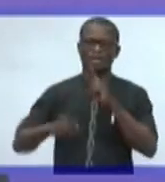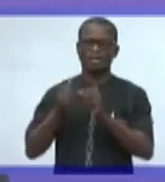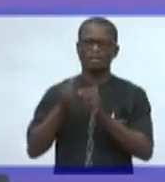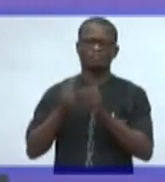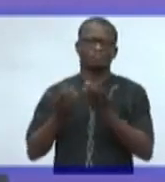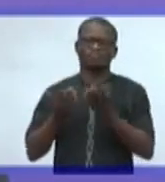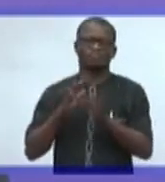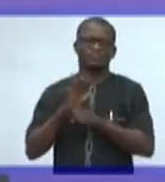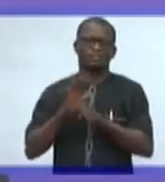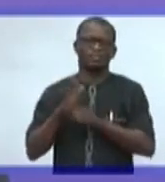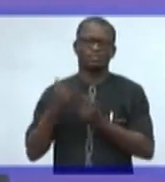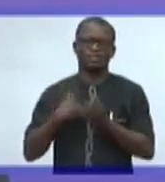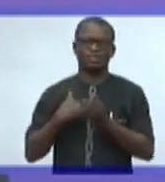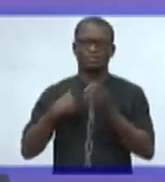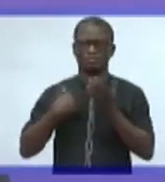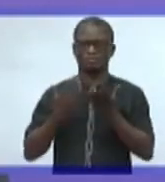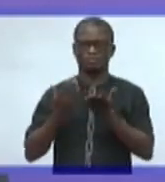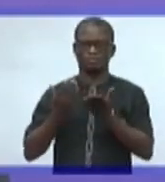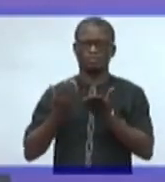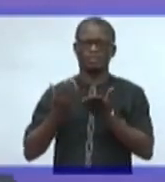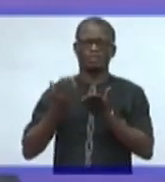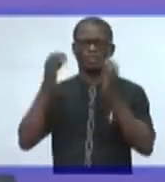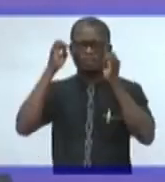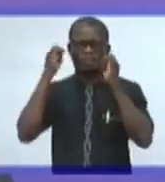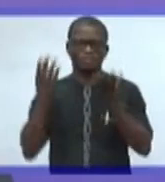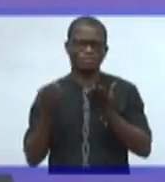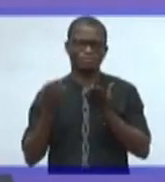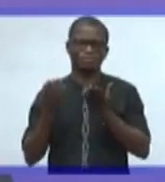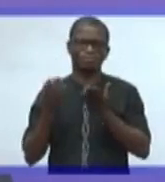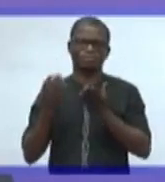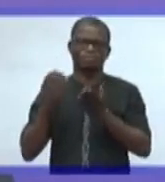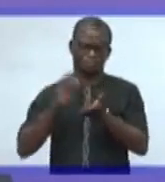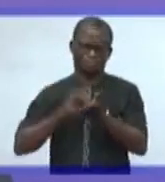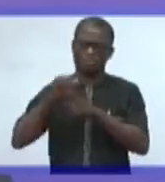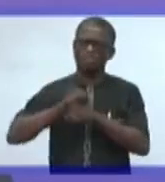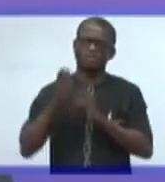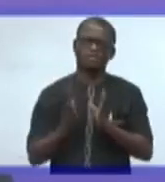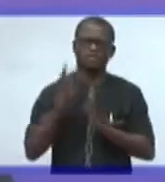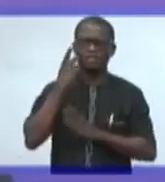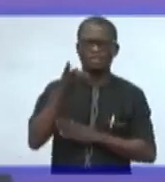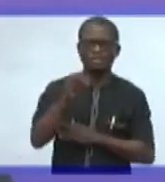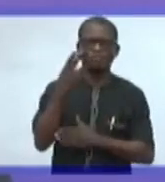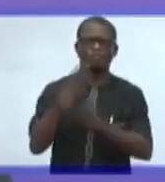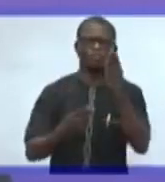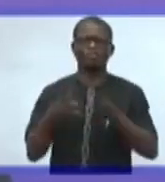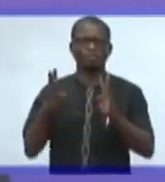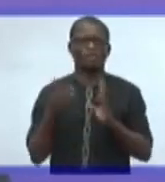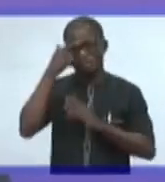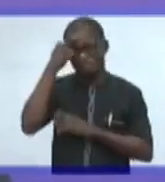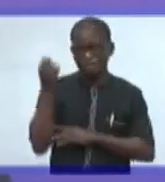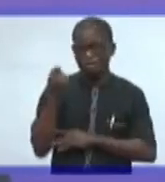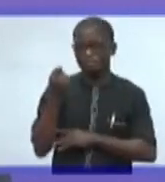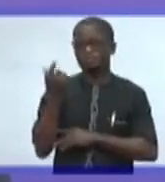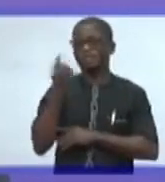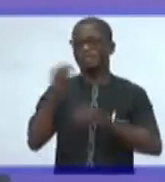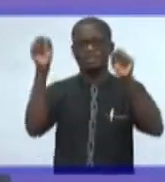and trained medical practitioners and others see them go to waste because the